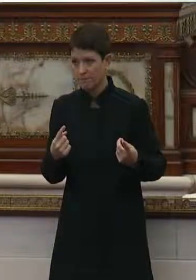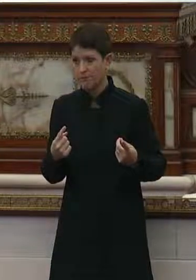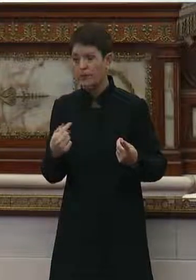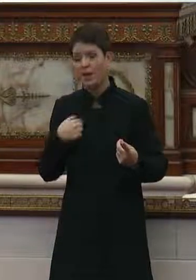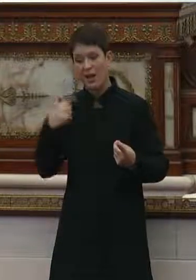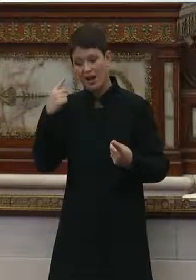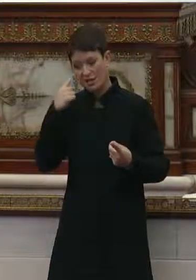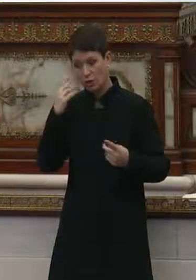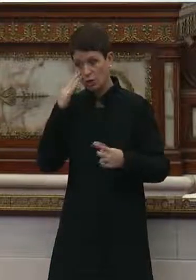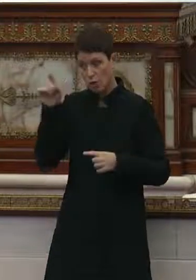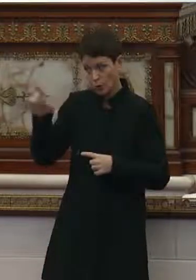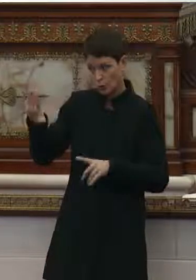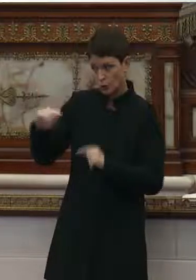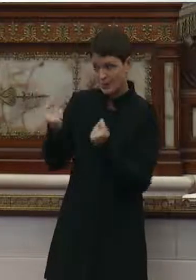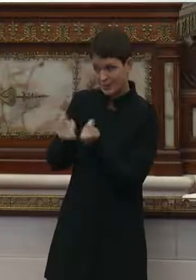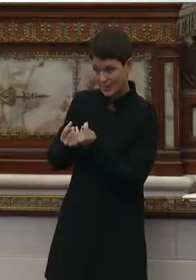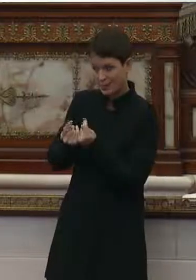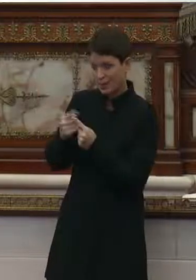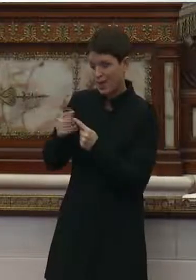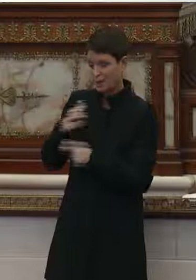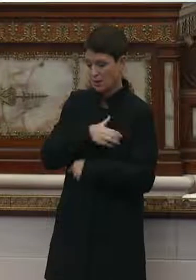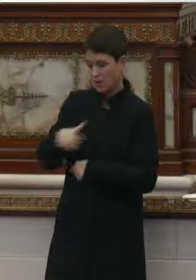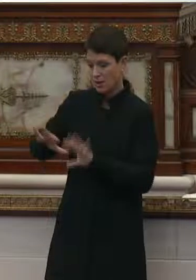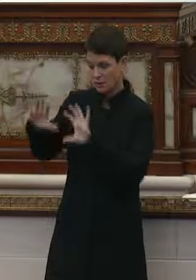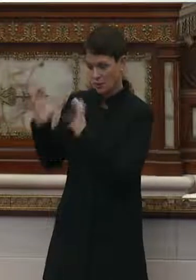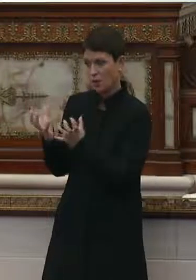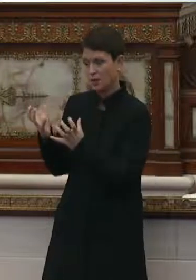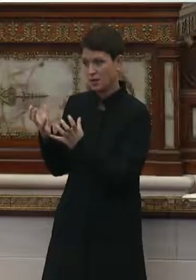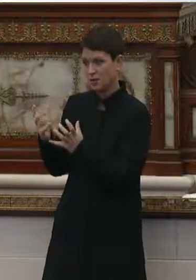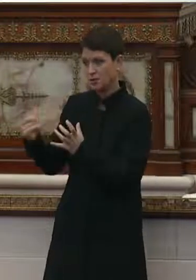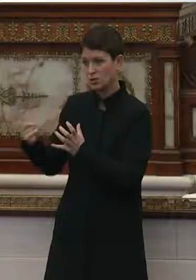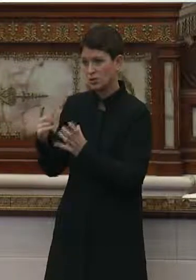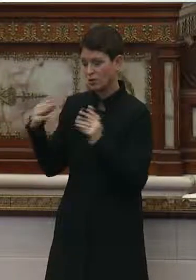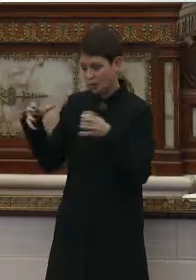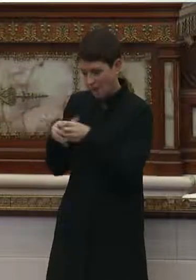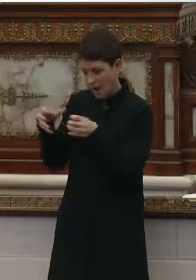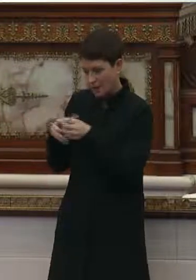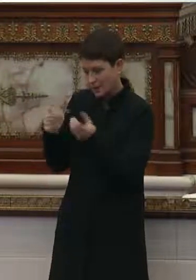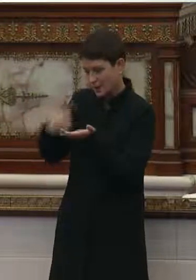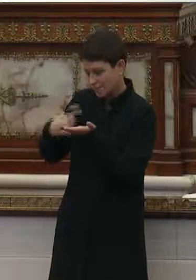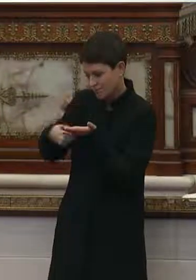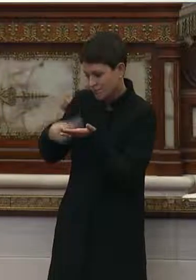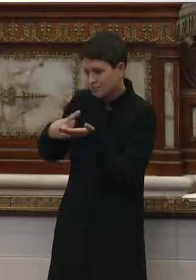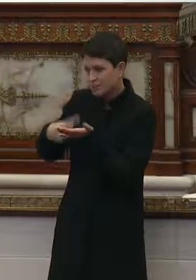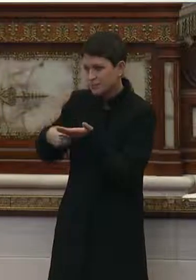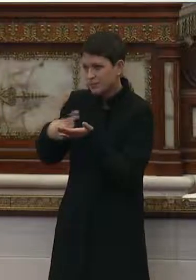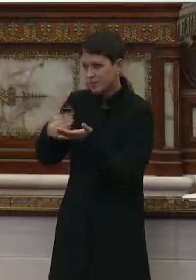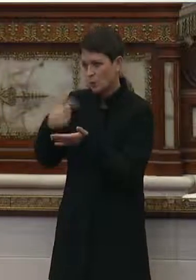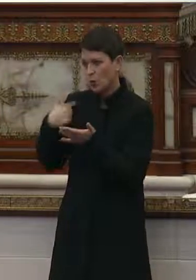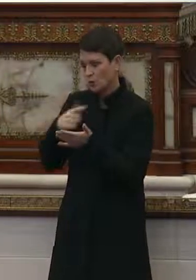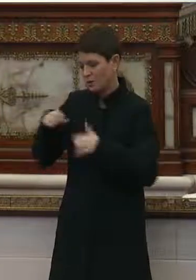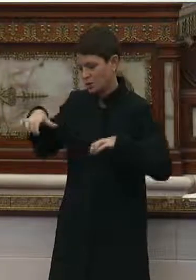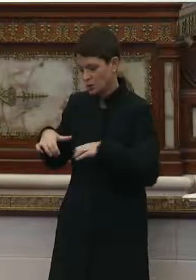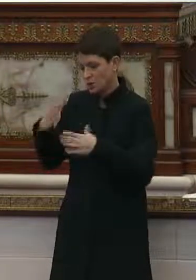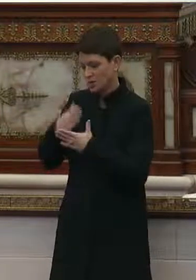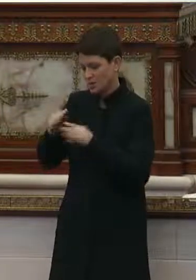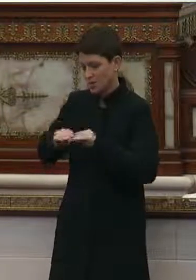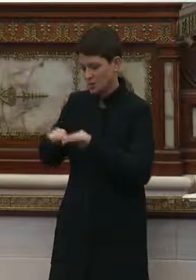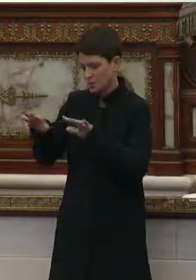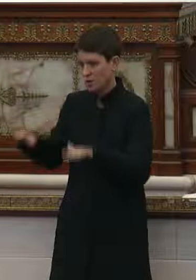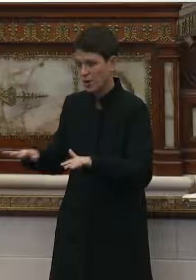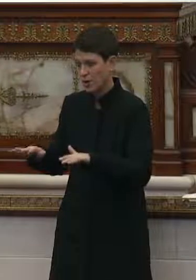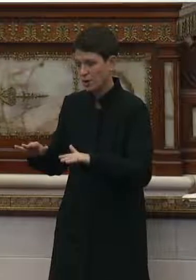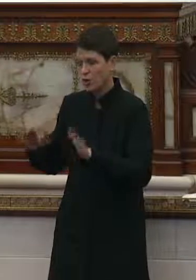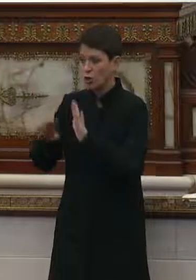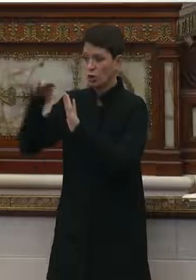sure, knowing you and your team and the administration, you all are probably huddling and talking about what we need to do to stop the spread and